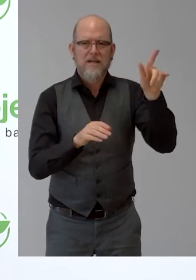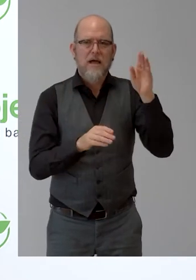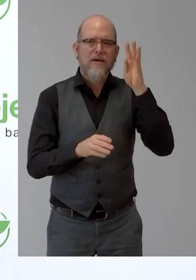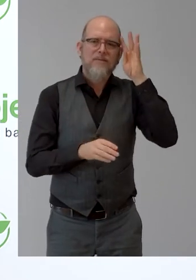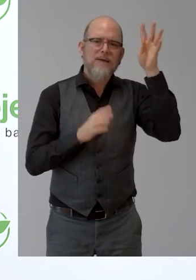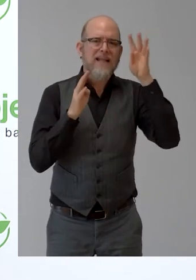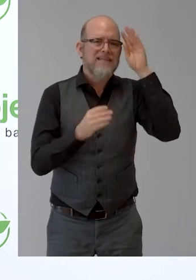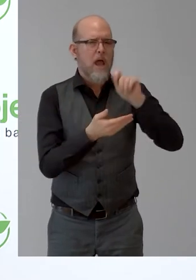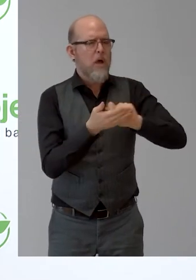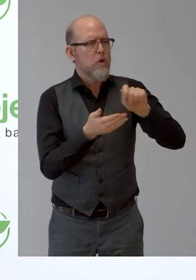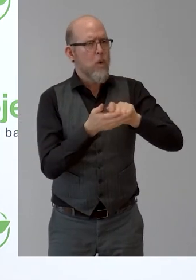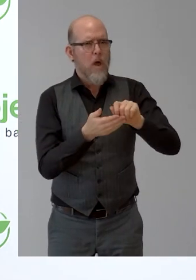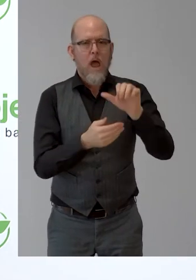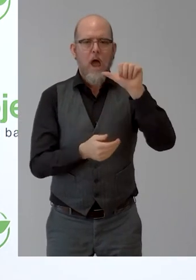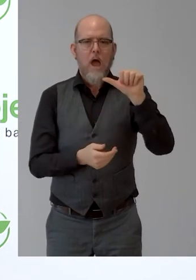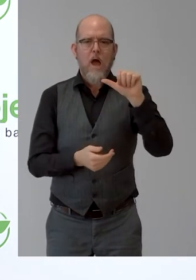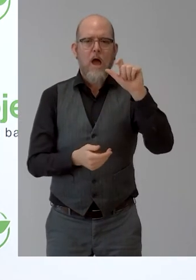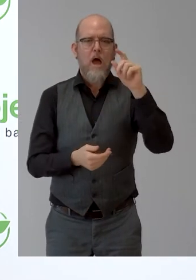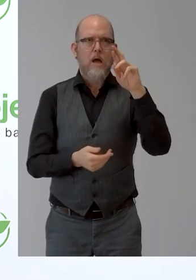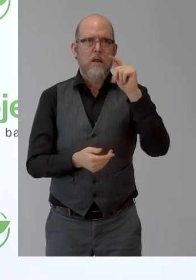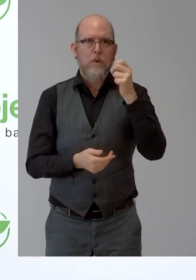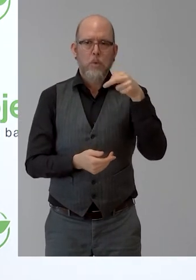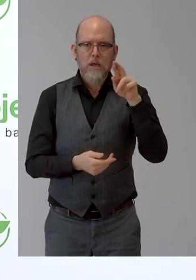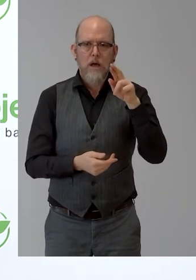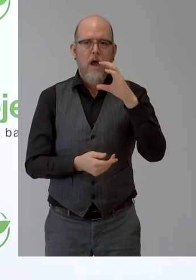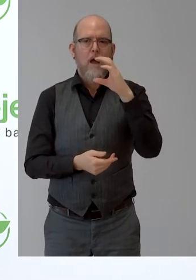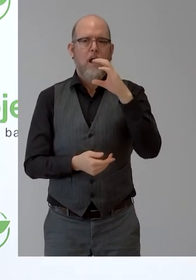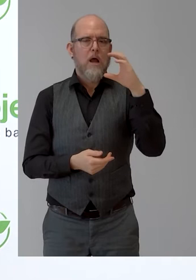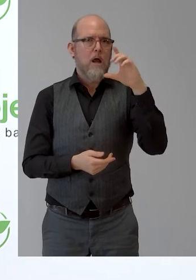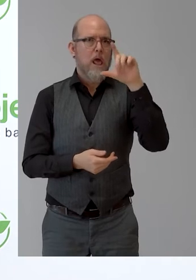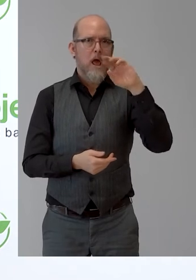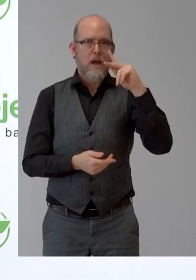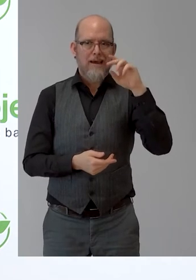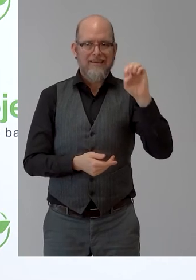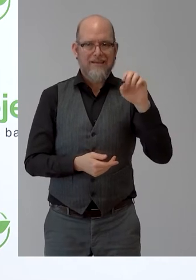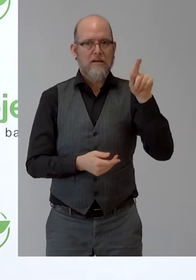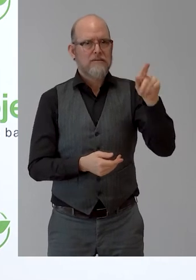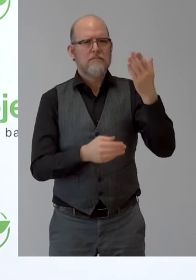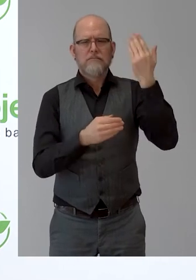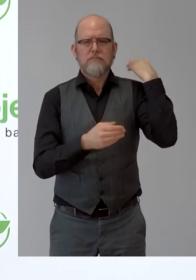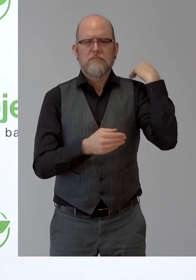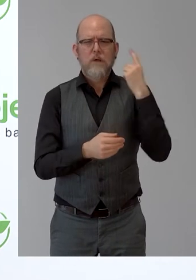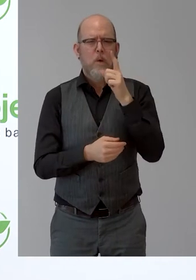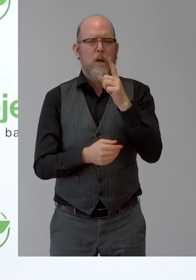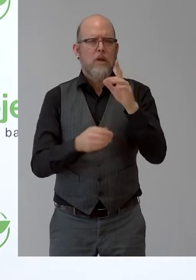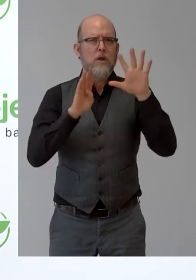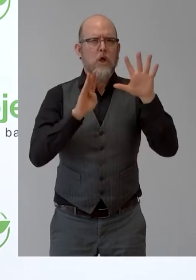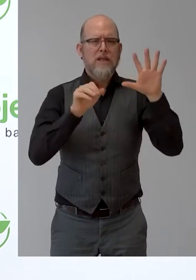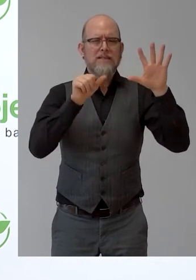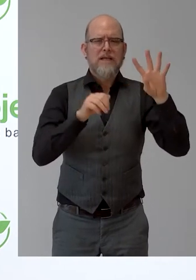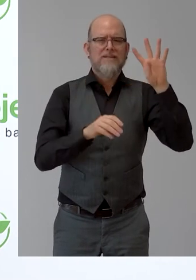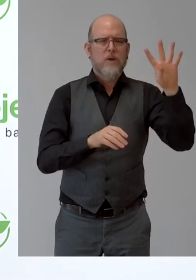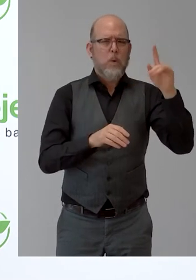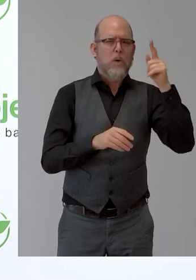3D printer in 1964. And Clarke at the same time posed the question, can we imagine a